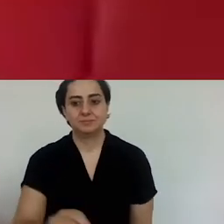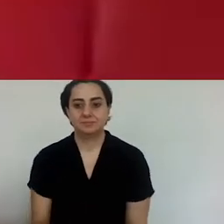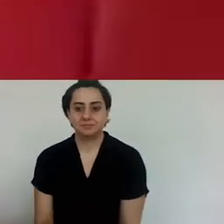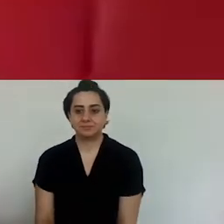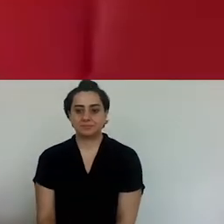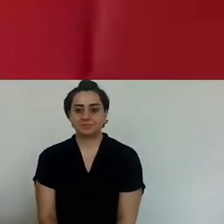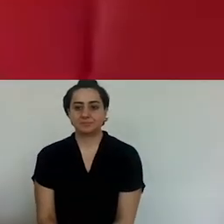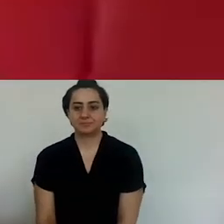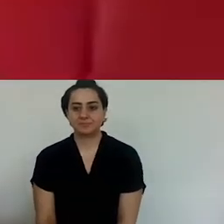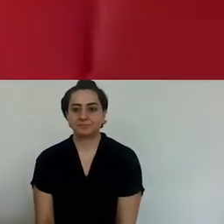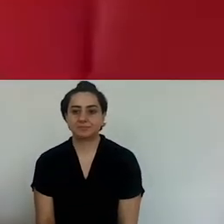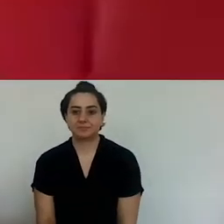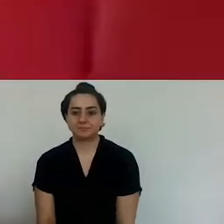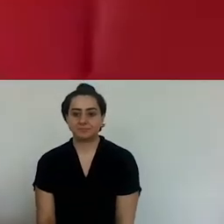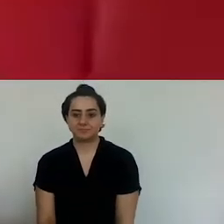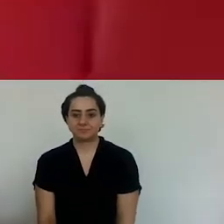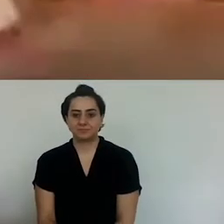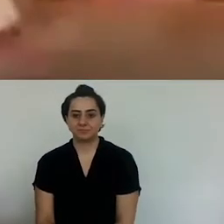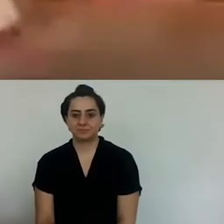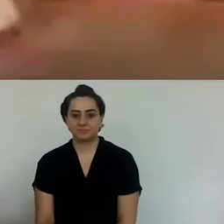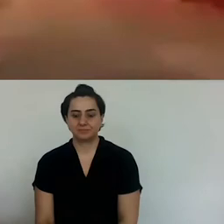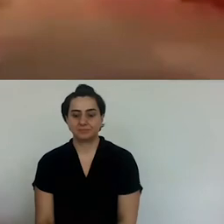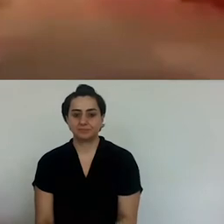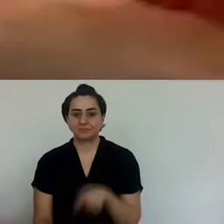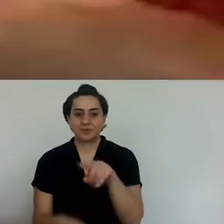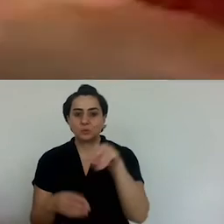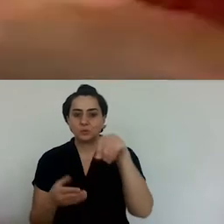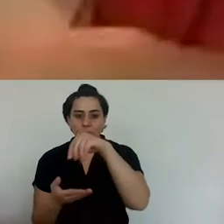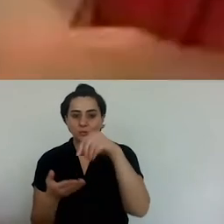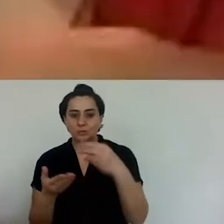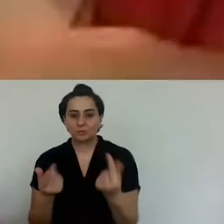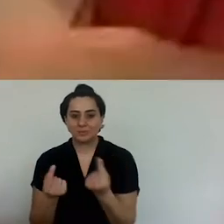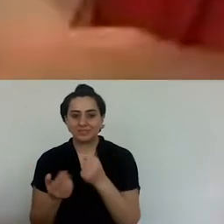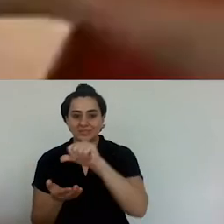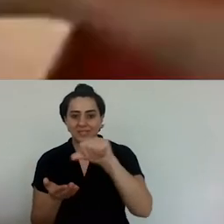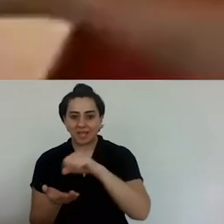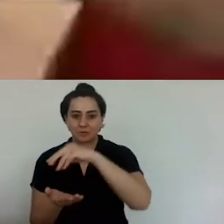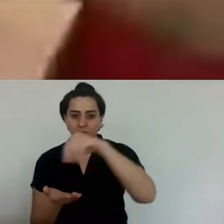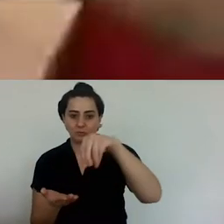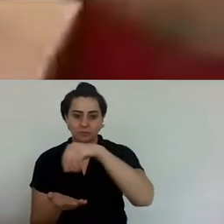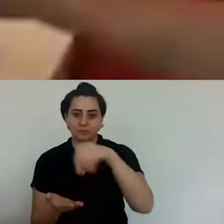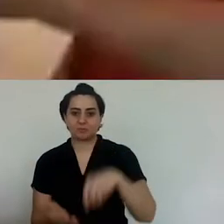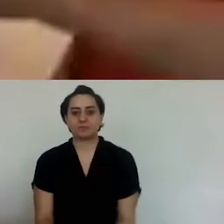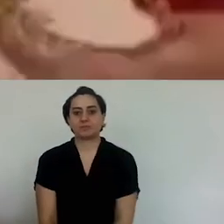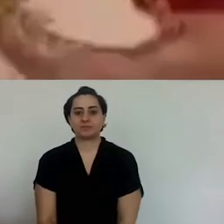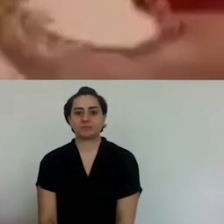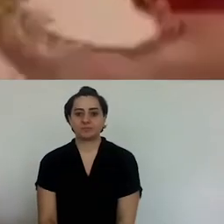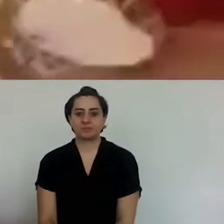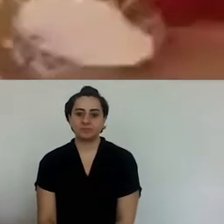So now, I'm putting a pinch of salt on the fish,